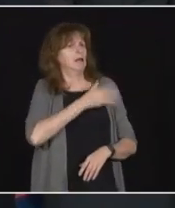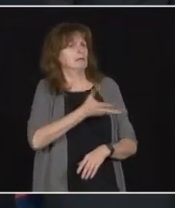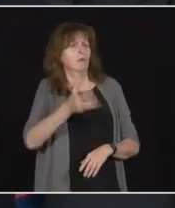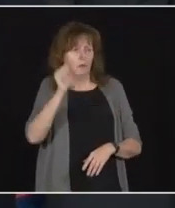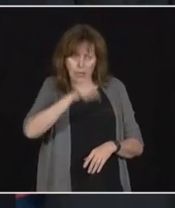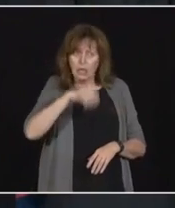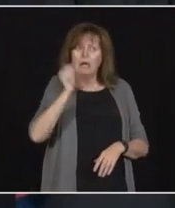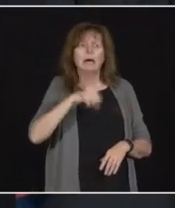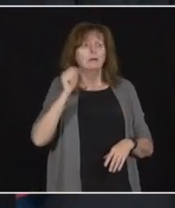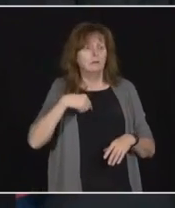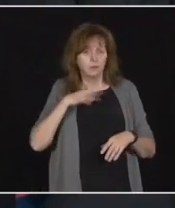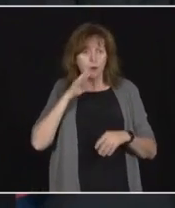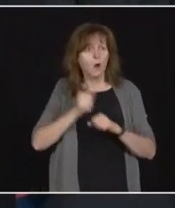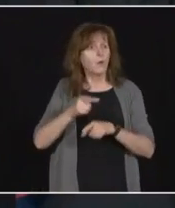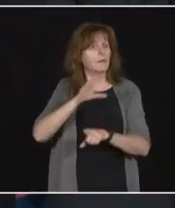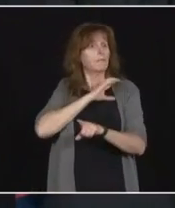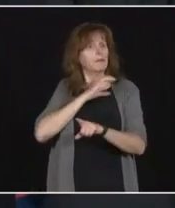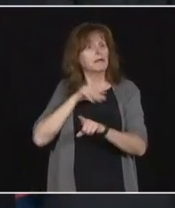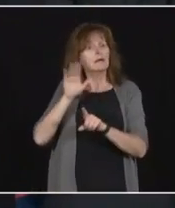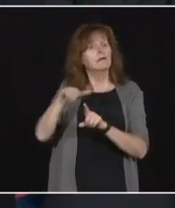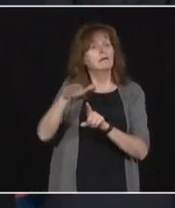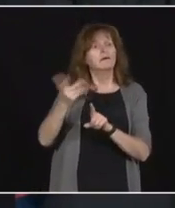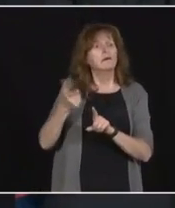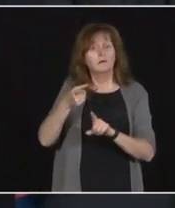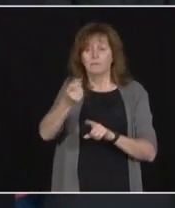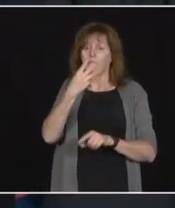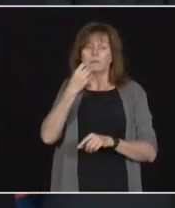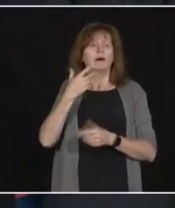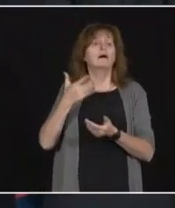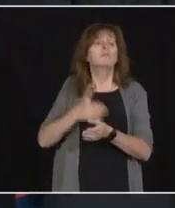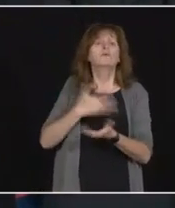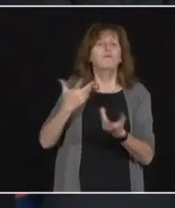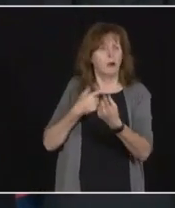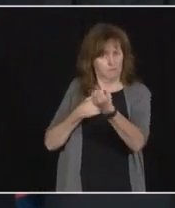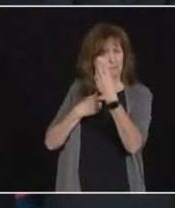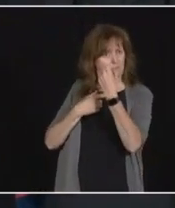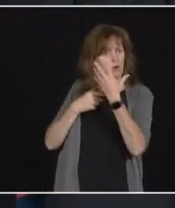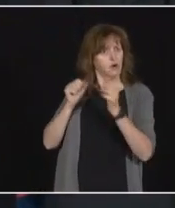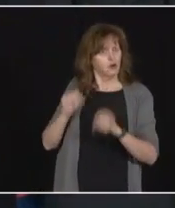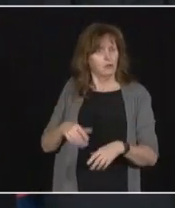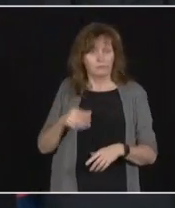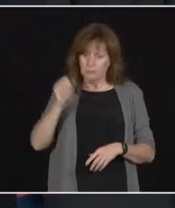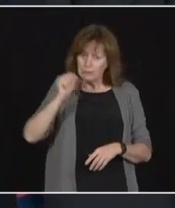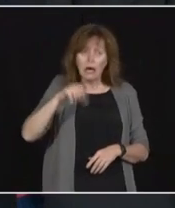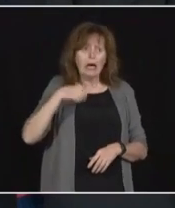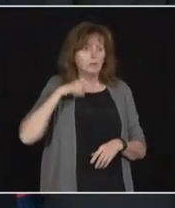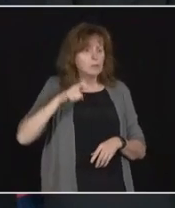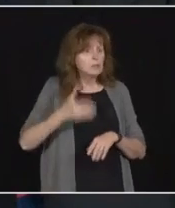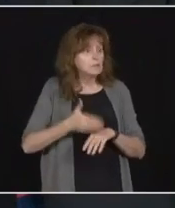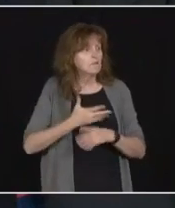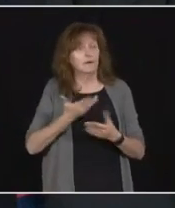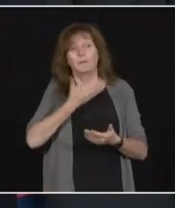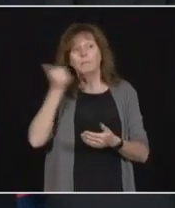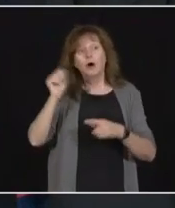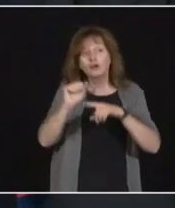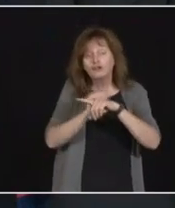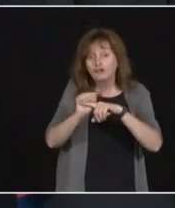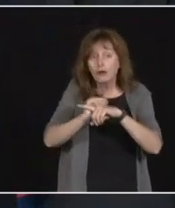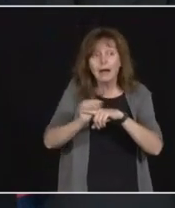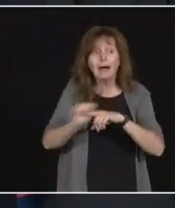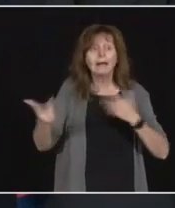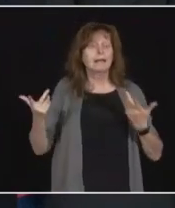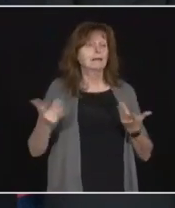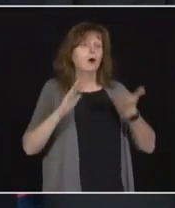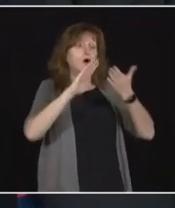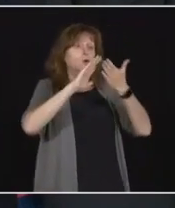they can improve on. So do we need improvement? Maybe better training? More community policing? We more awareness?